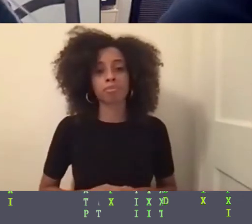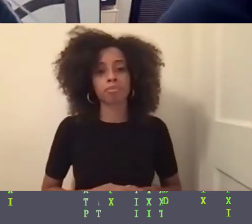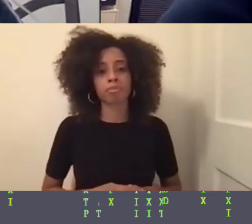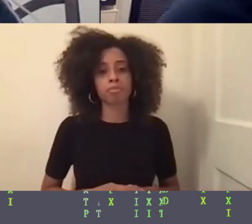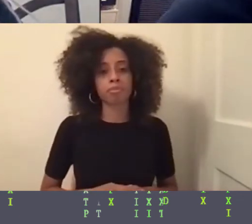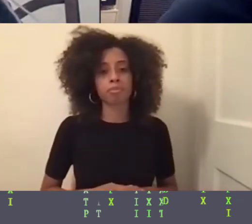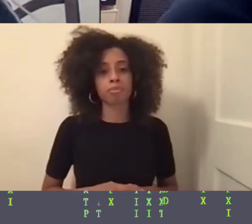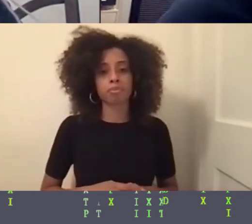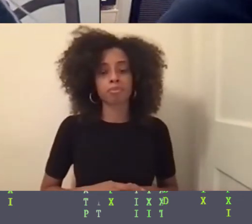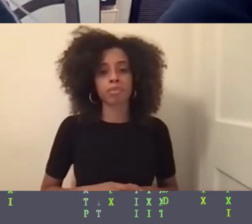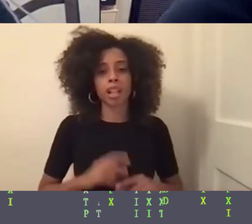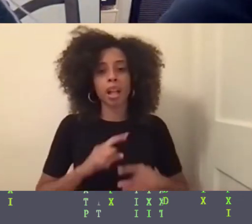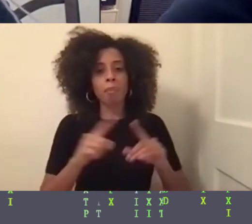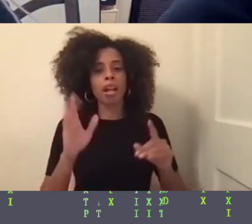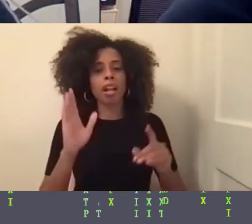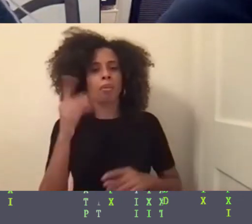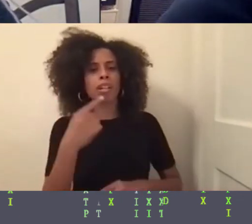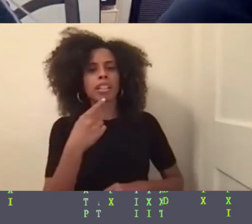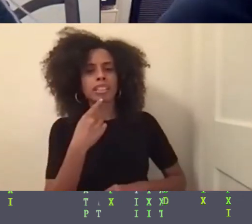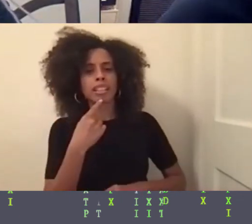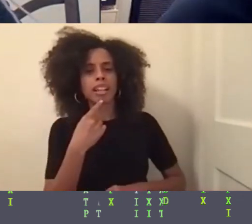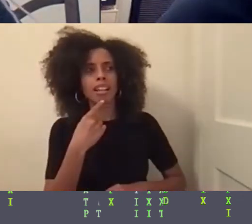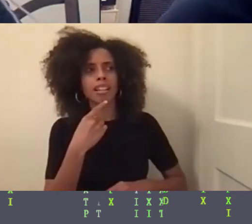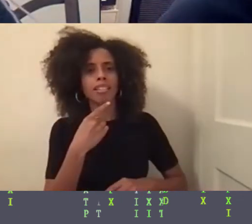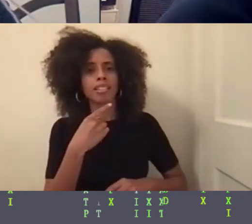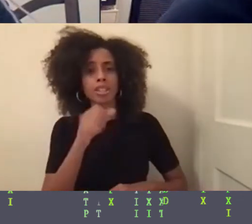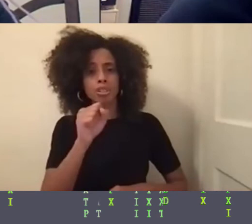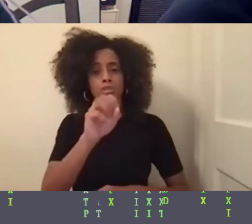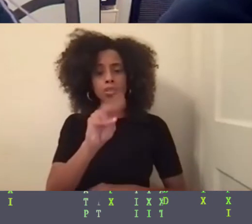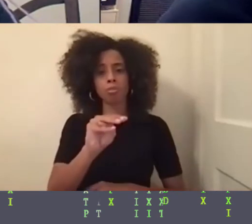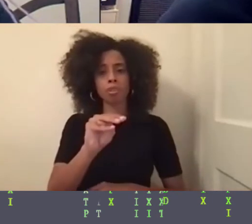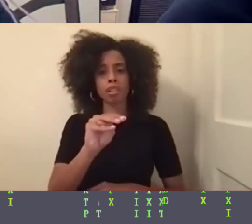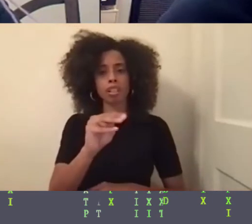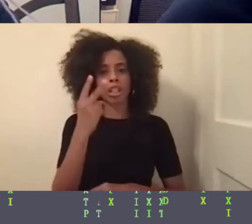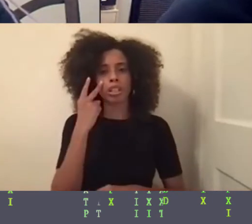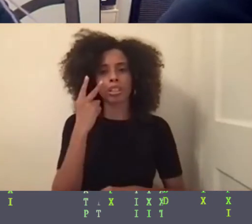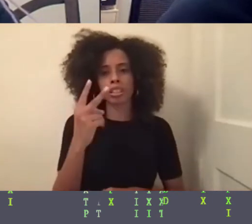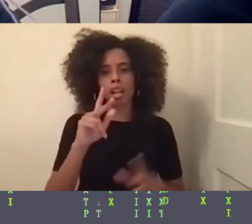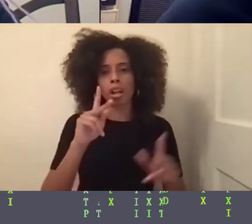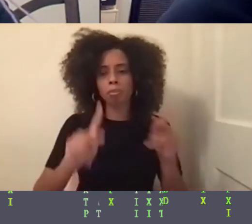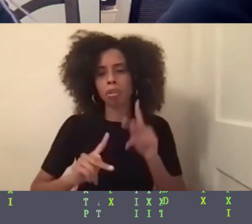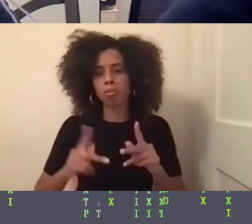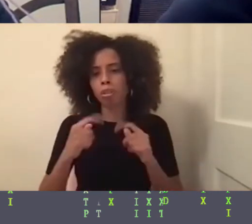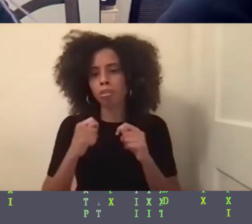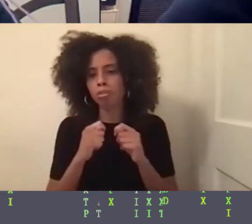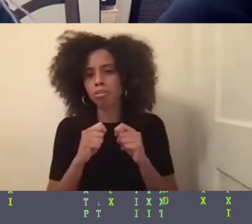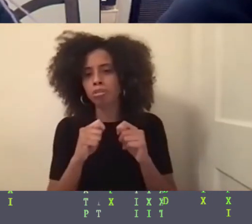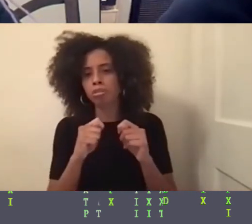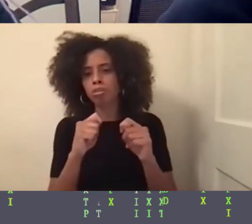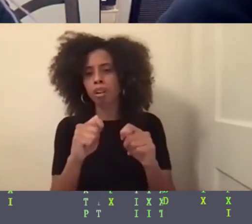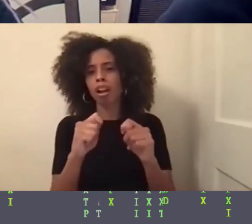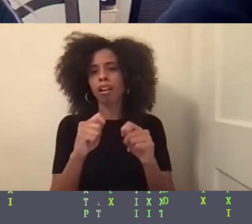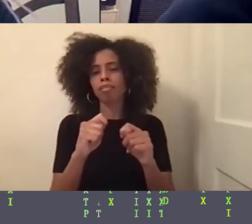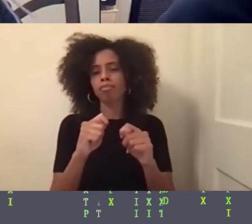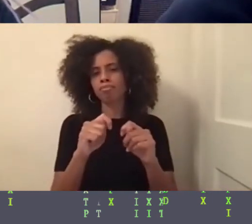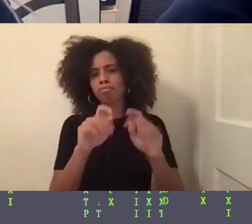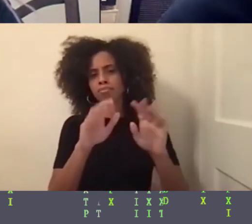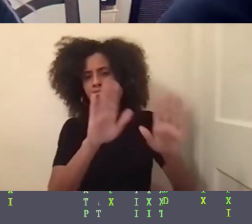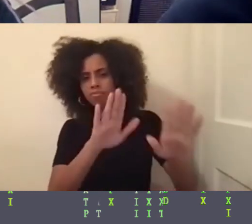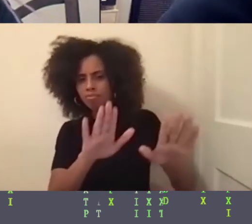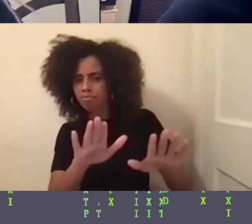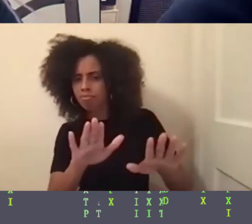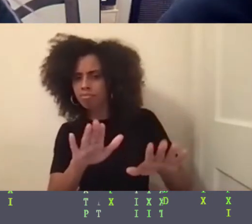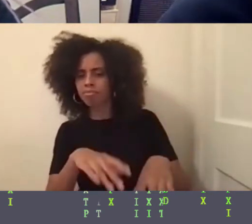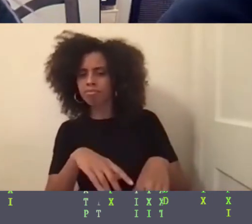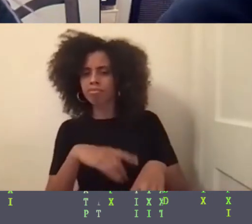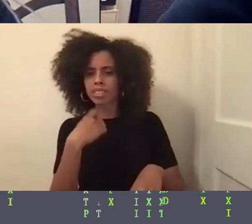But I will say that you do see a little bit of that on social media, a little bit of people trying to kind of put you in your place. But I think like